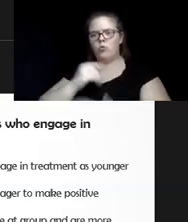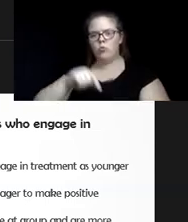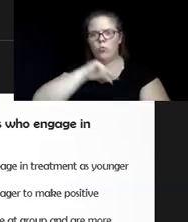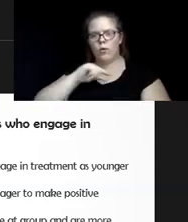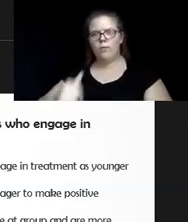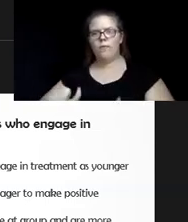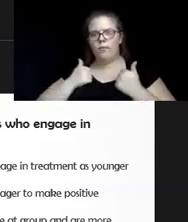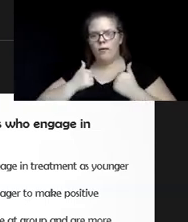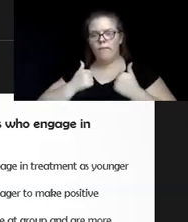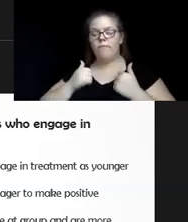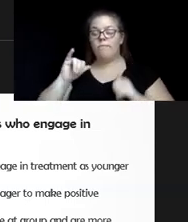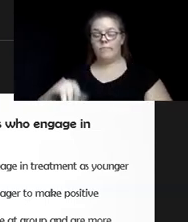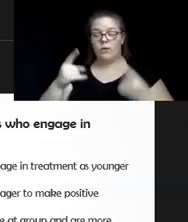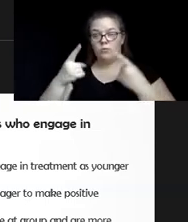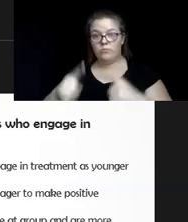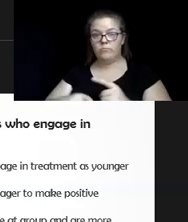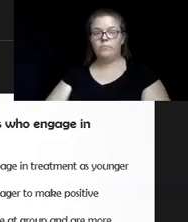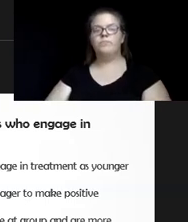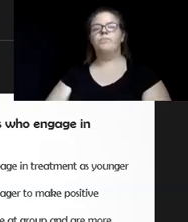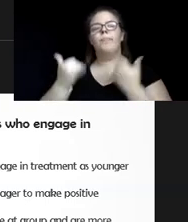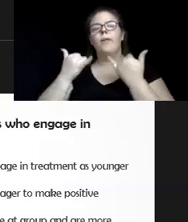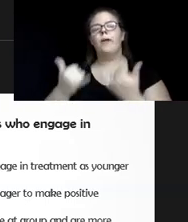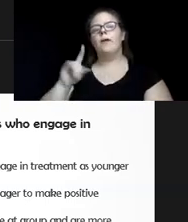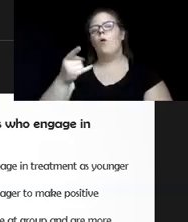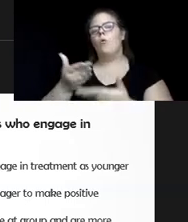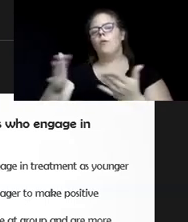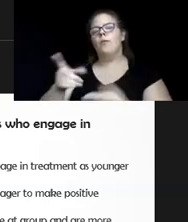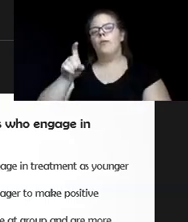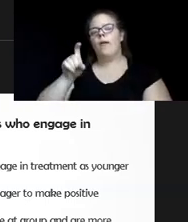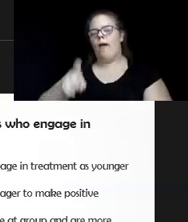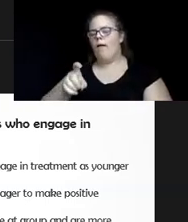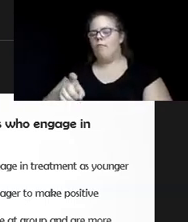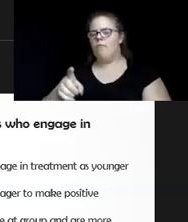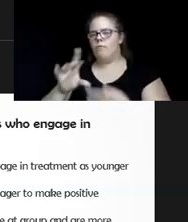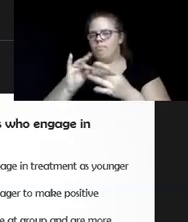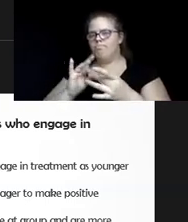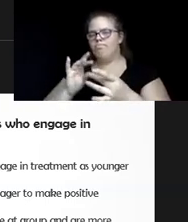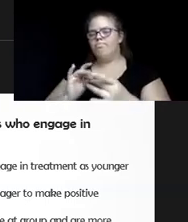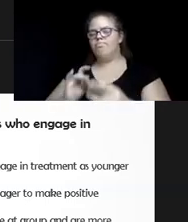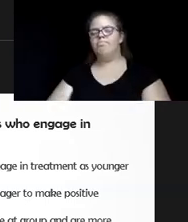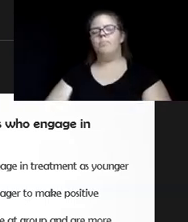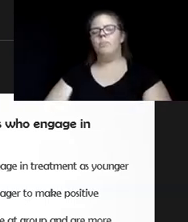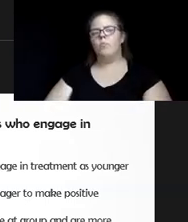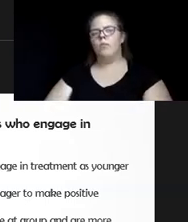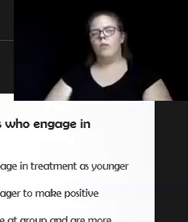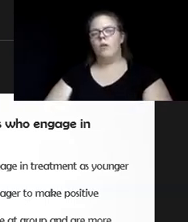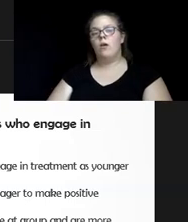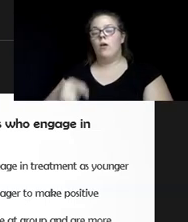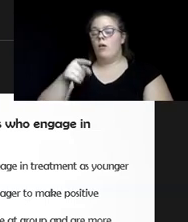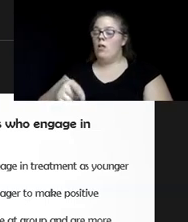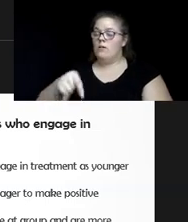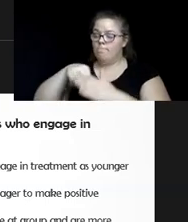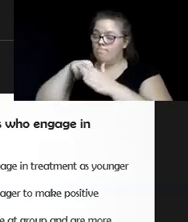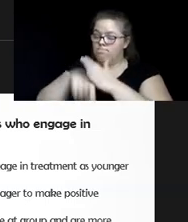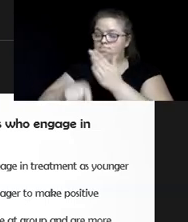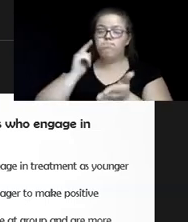That's what they do. Now, the only thing that I need to, or I have to point out to you is that there's been extensive research done